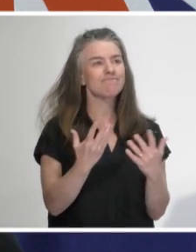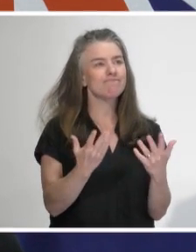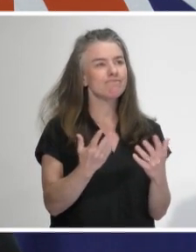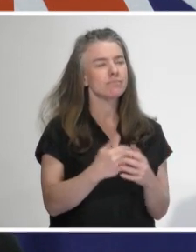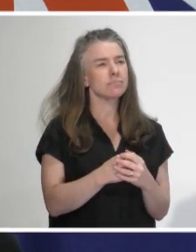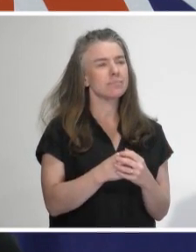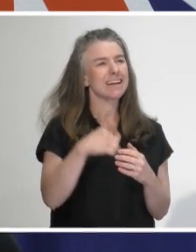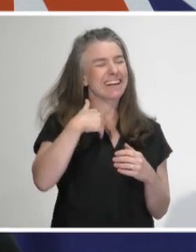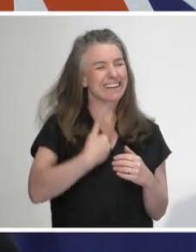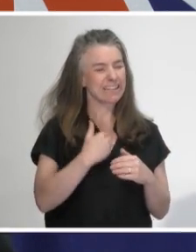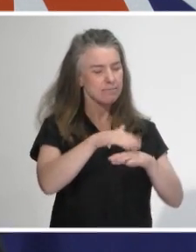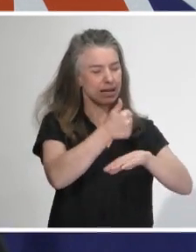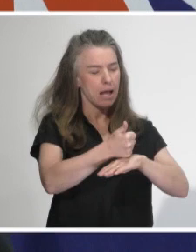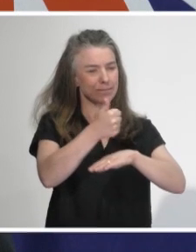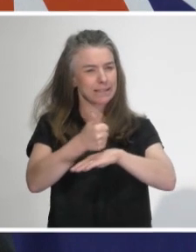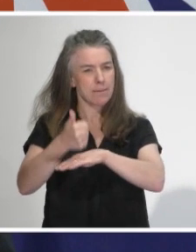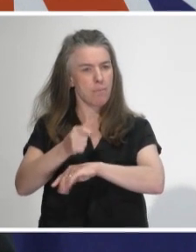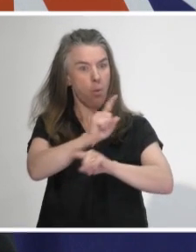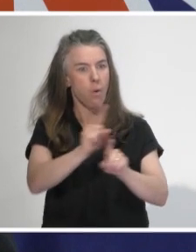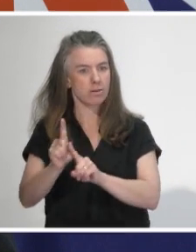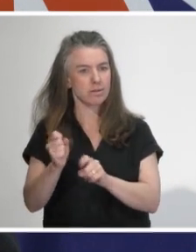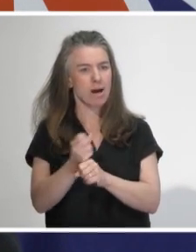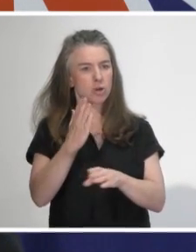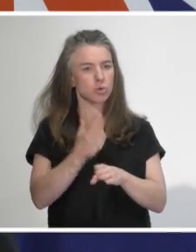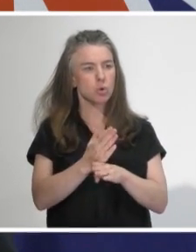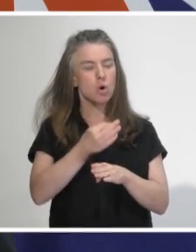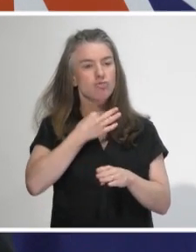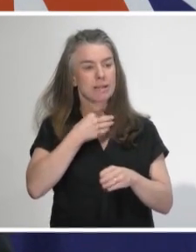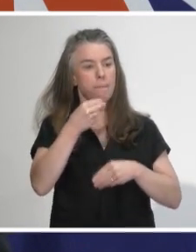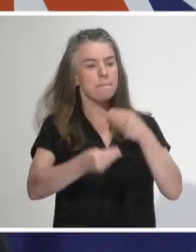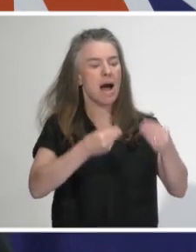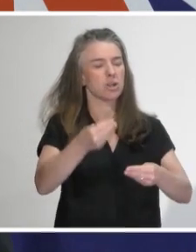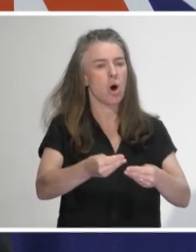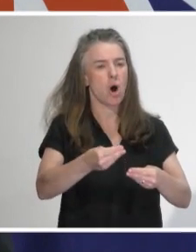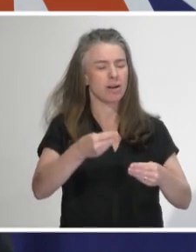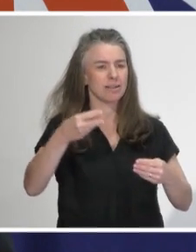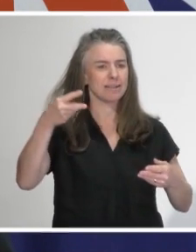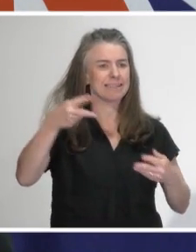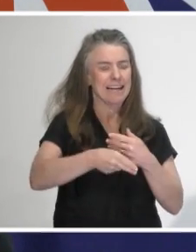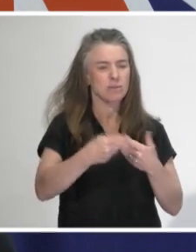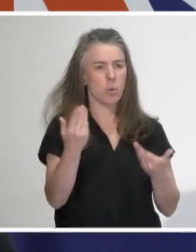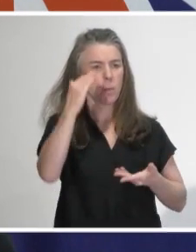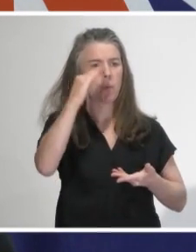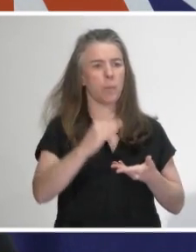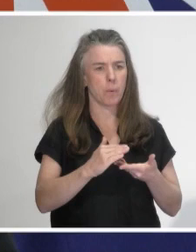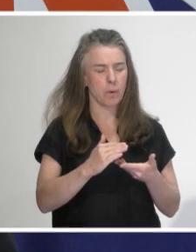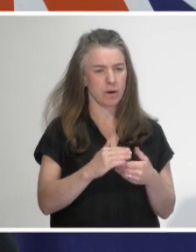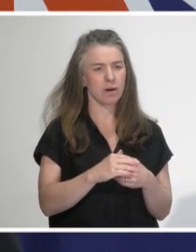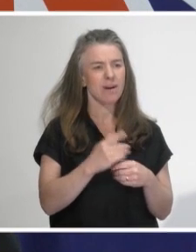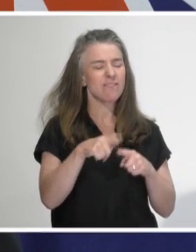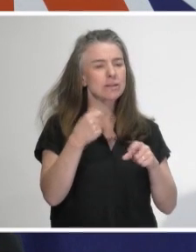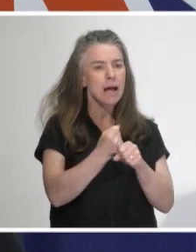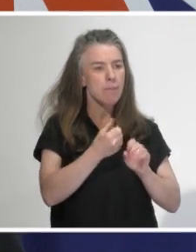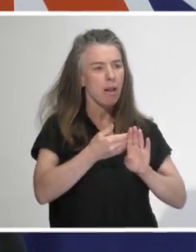things you would need to have in place to help ensure that we were minimising the risk of community spread and community outbreaks, so that's around